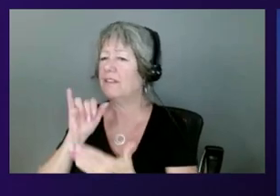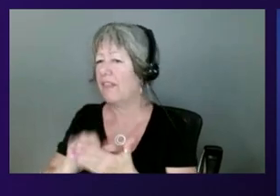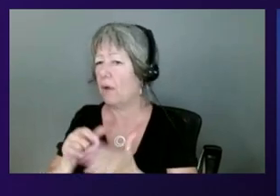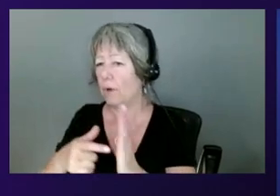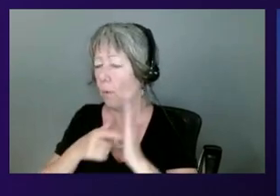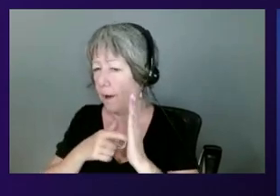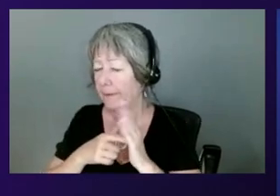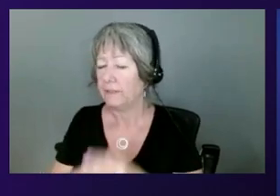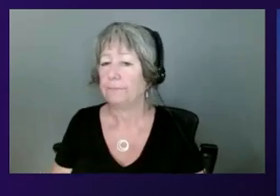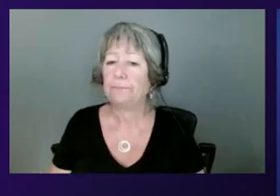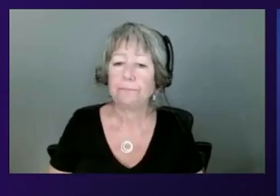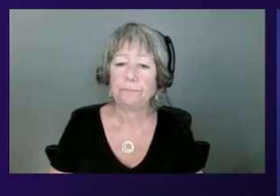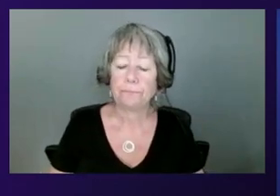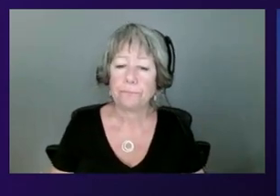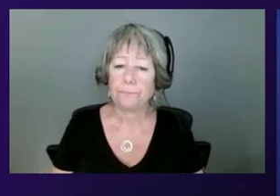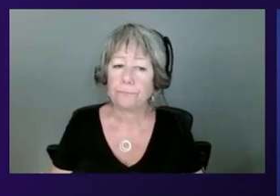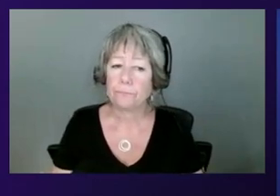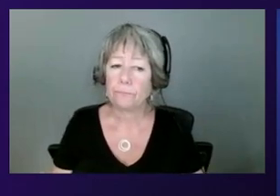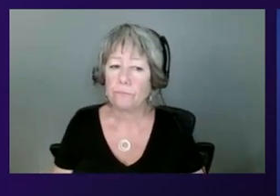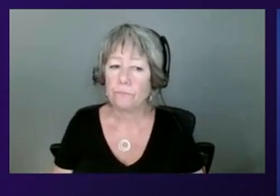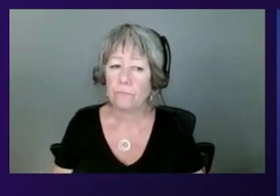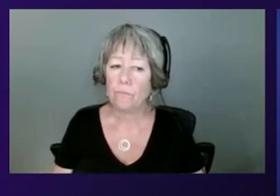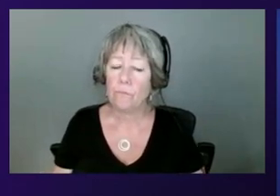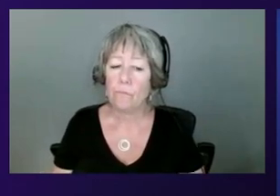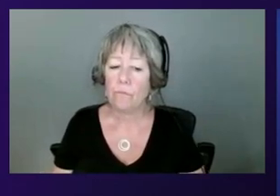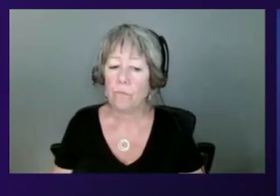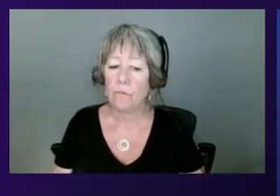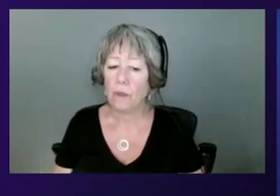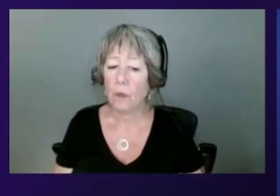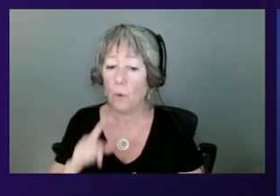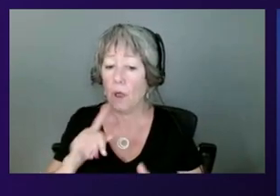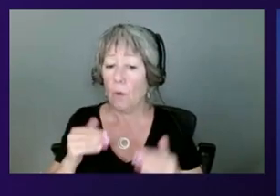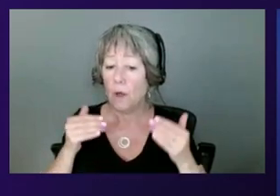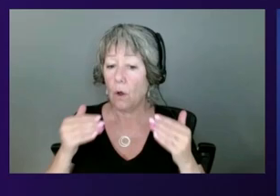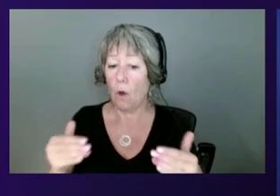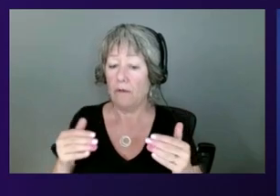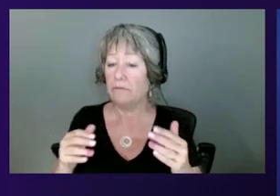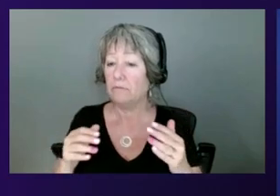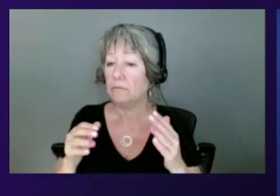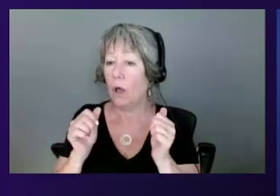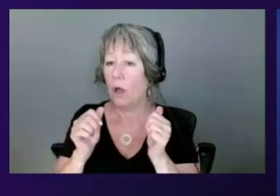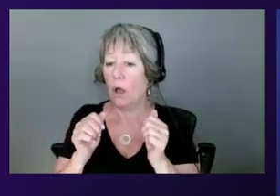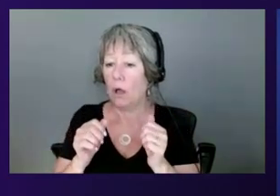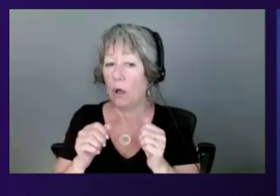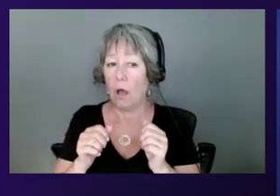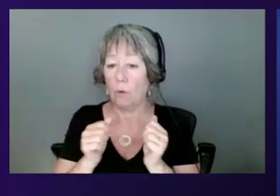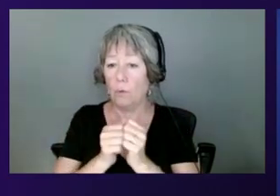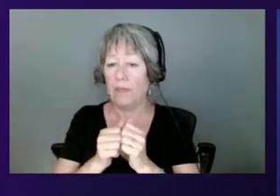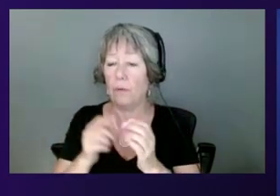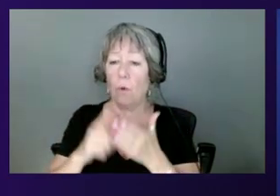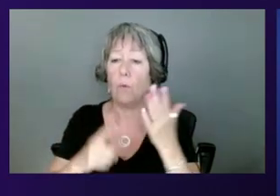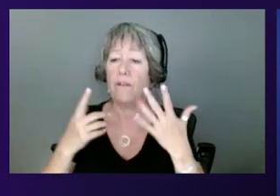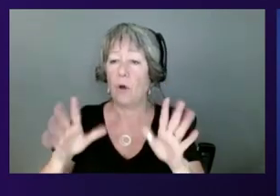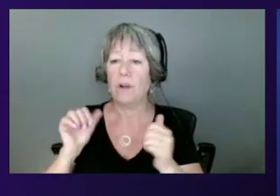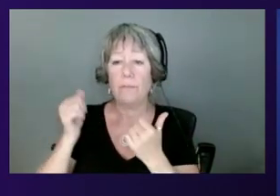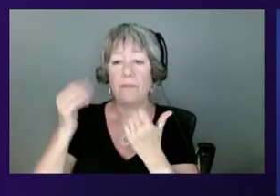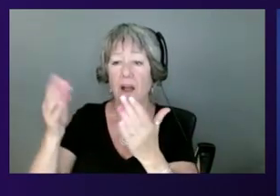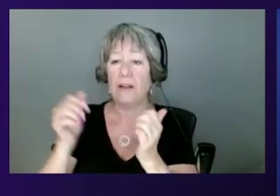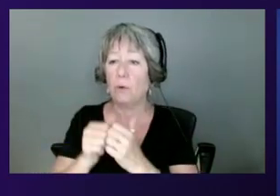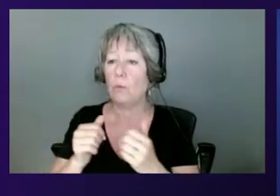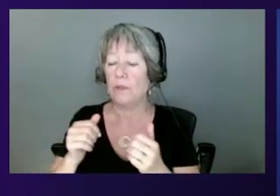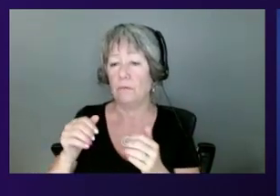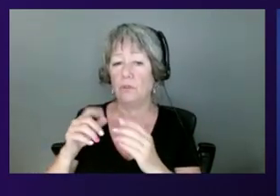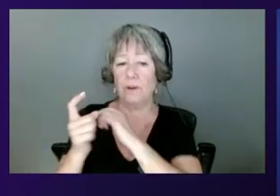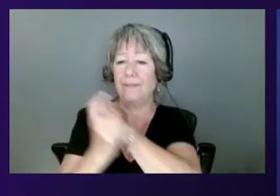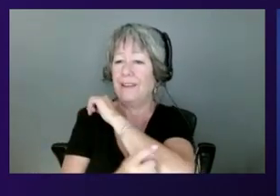is where we're really going beyond the, you know, the security and the isolation that we are providing already with the Nitro system by default and